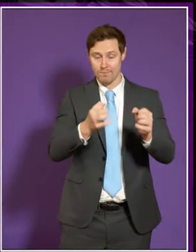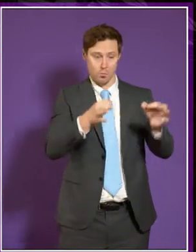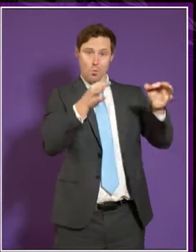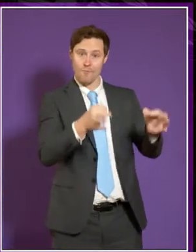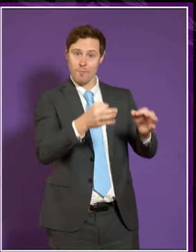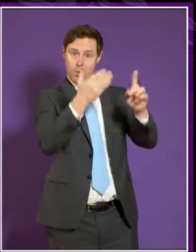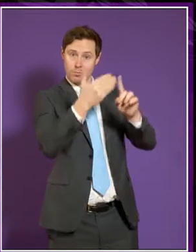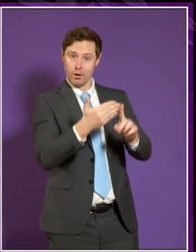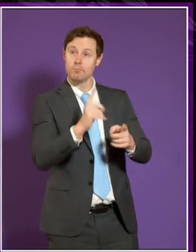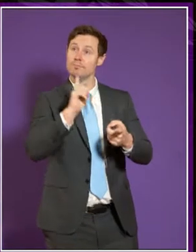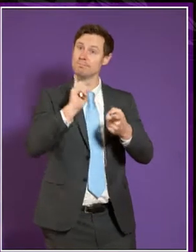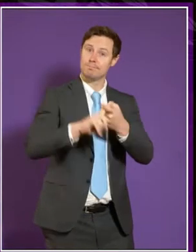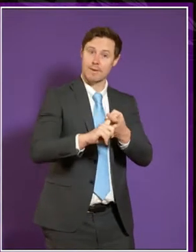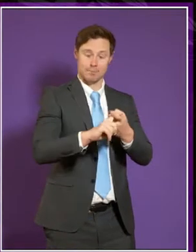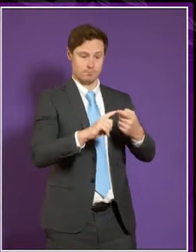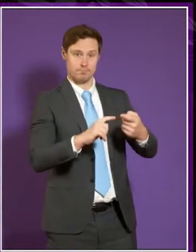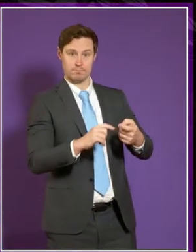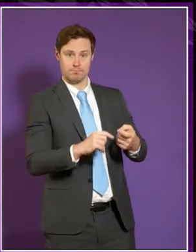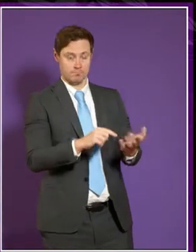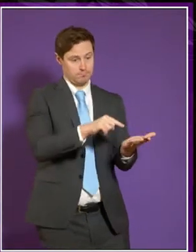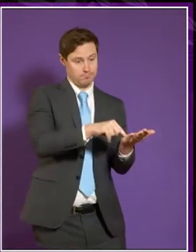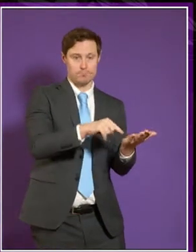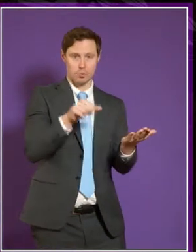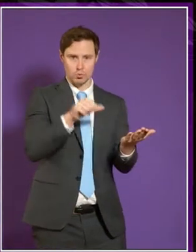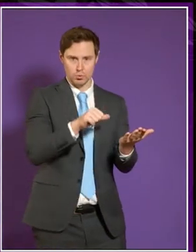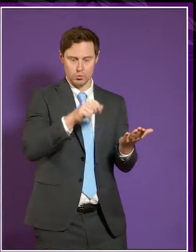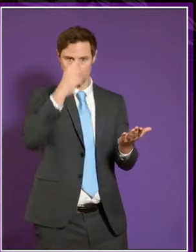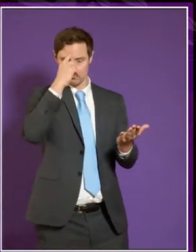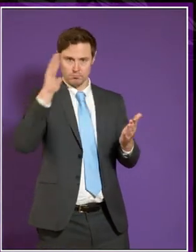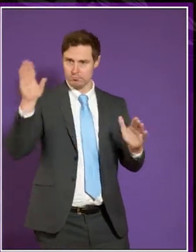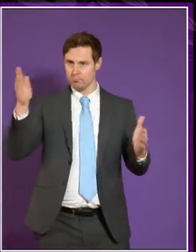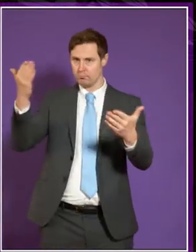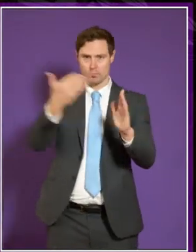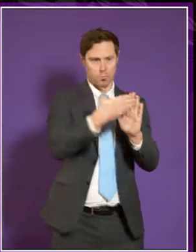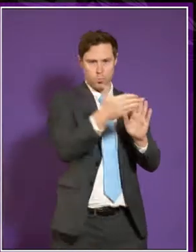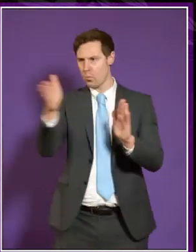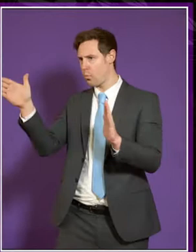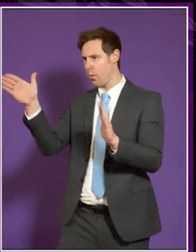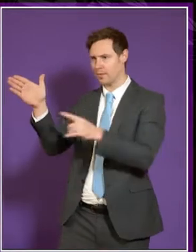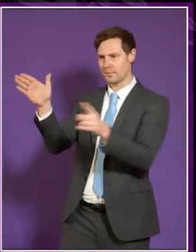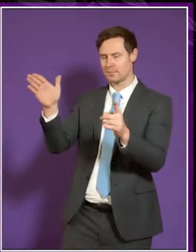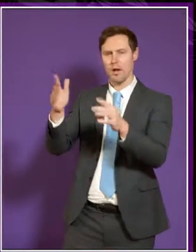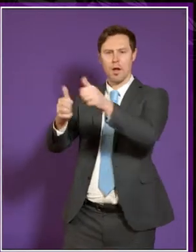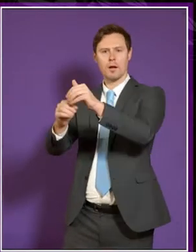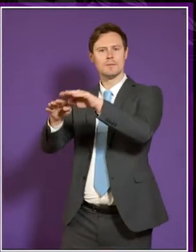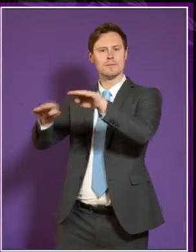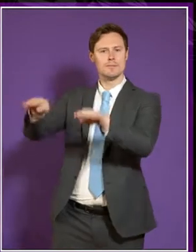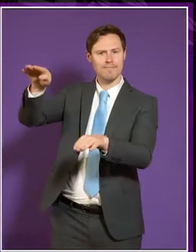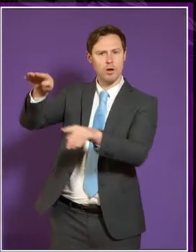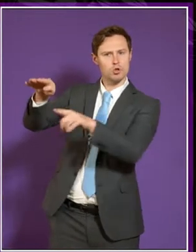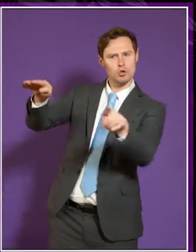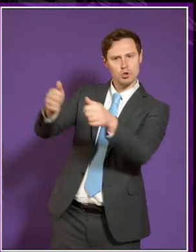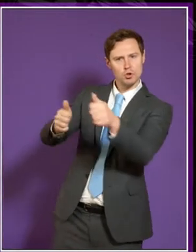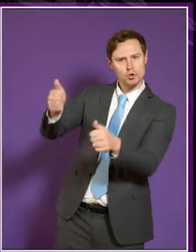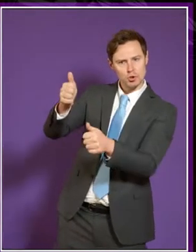targets that have been set, that we should always pay attention to the wider range of disadvantage and see it as a kind of